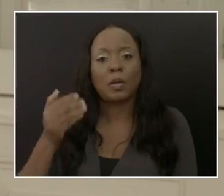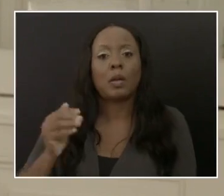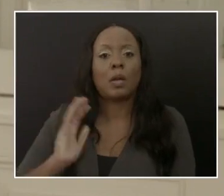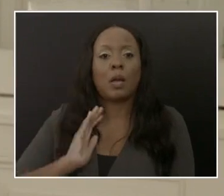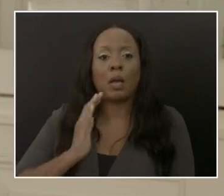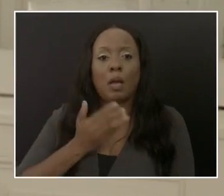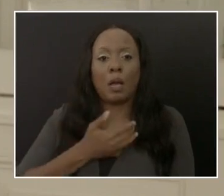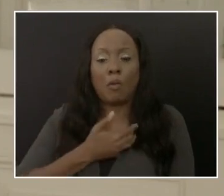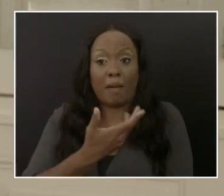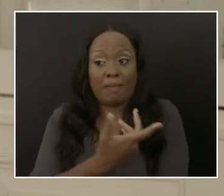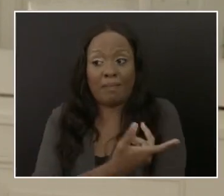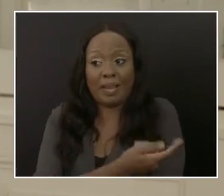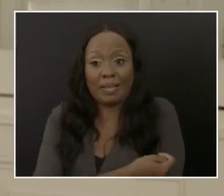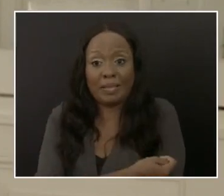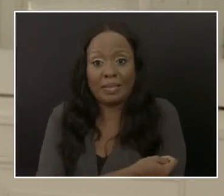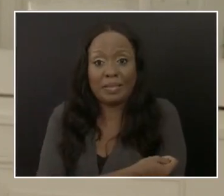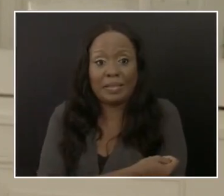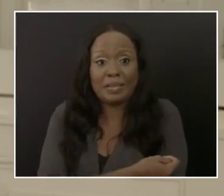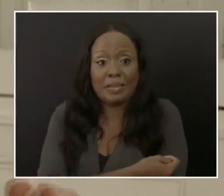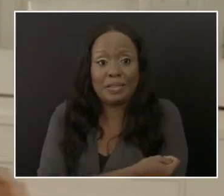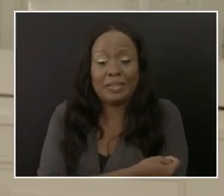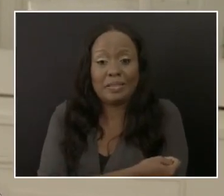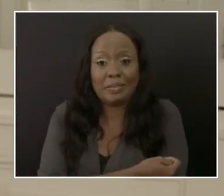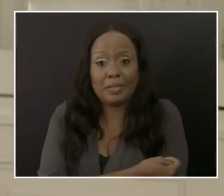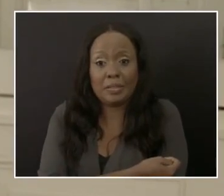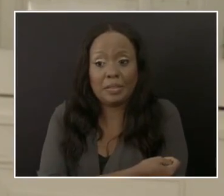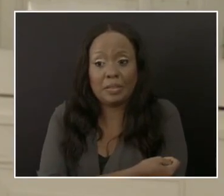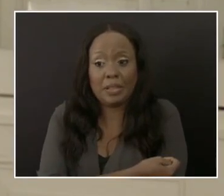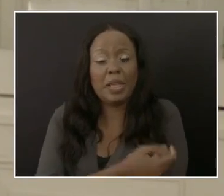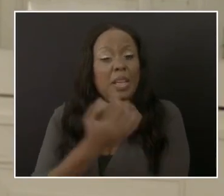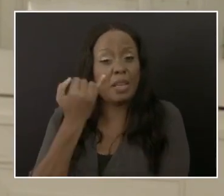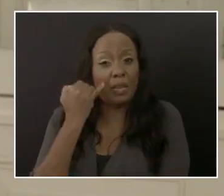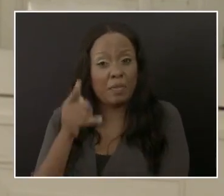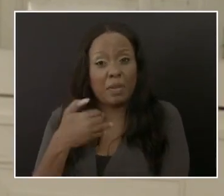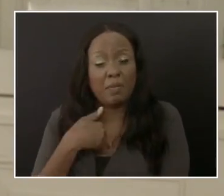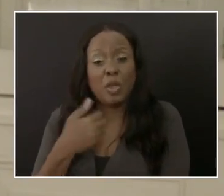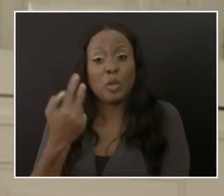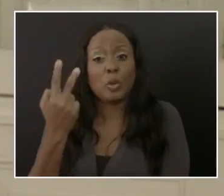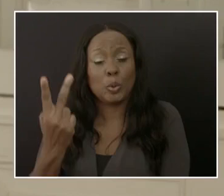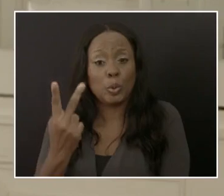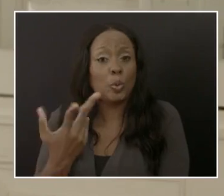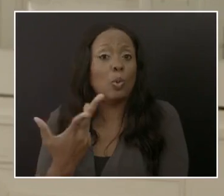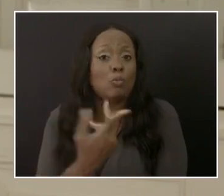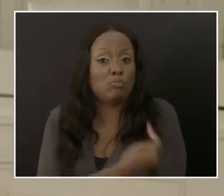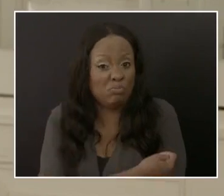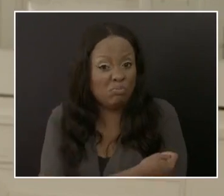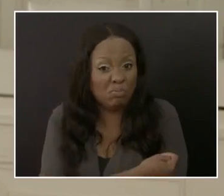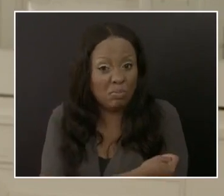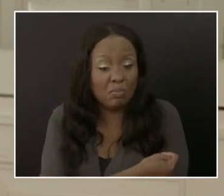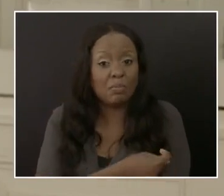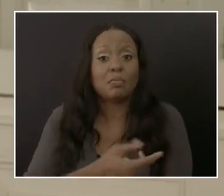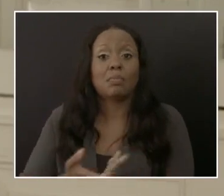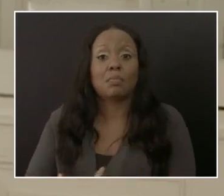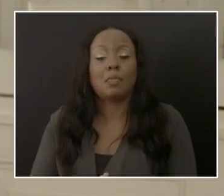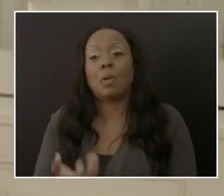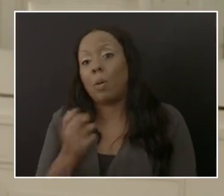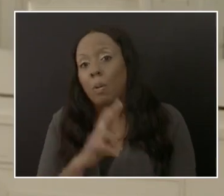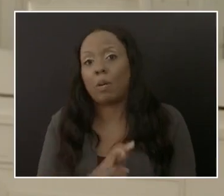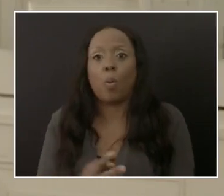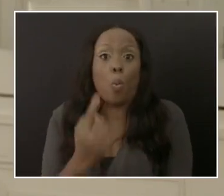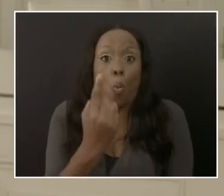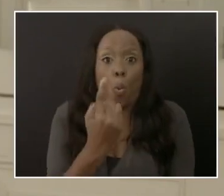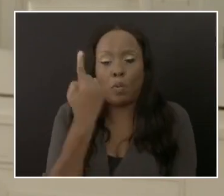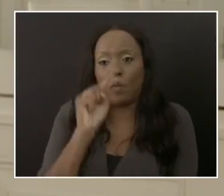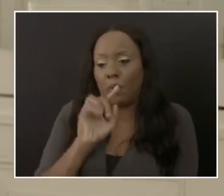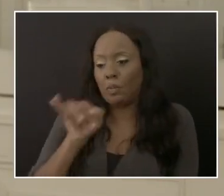who have been had two doses and have completed an entire course, if it was Johnson & Johnson,